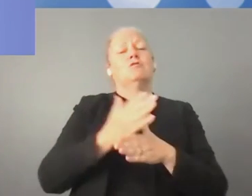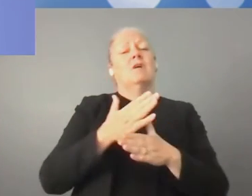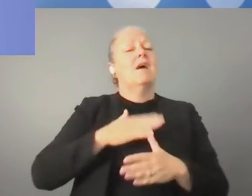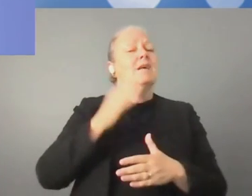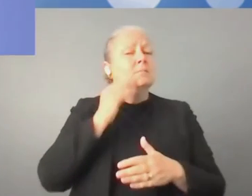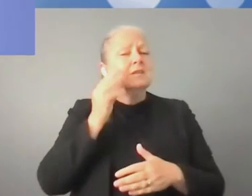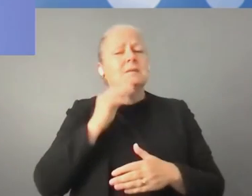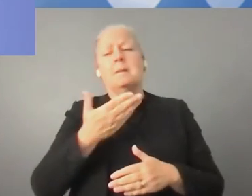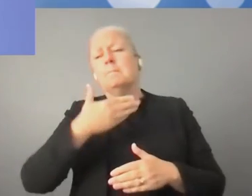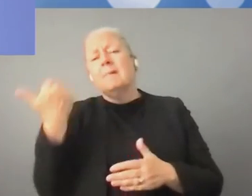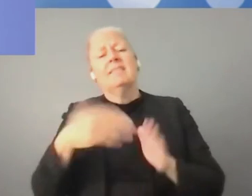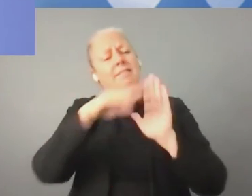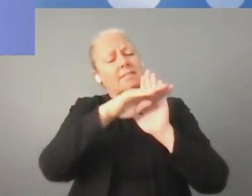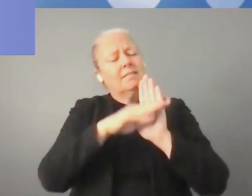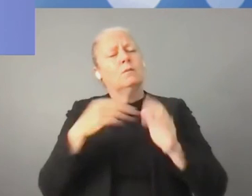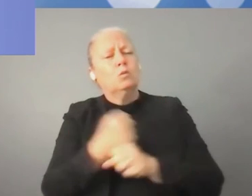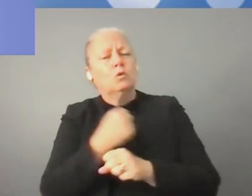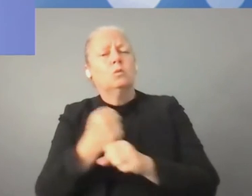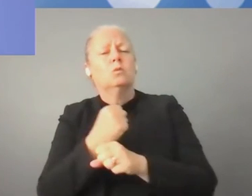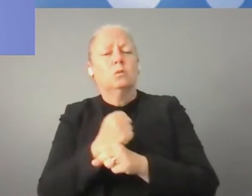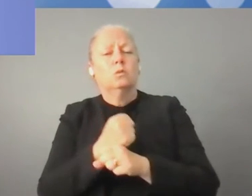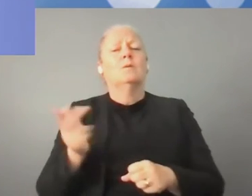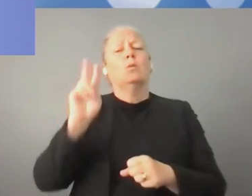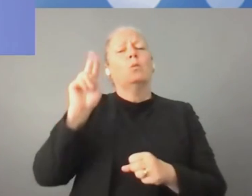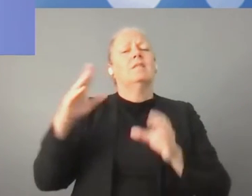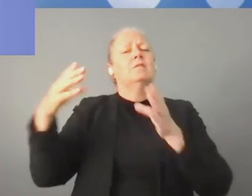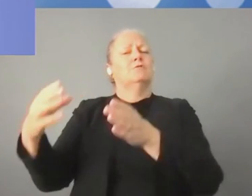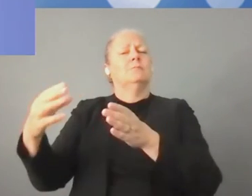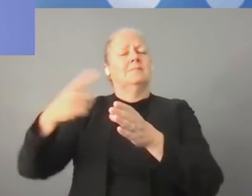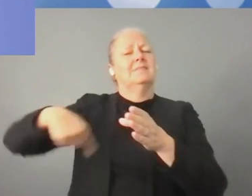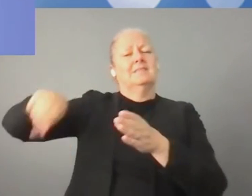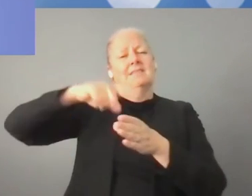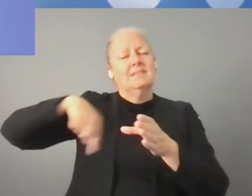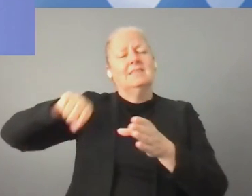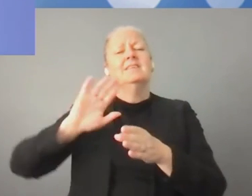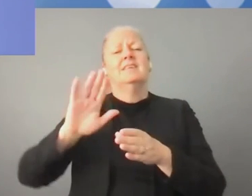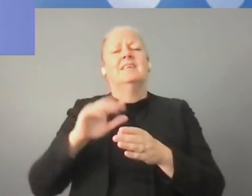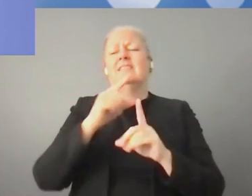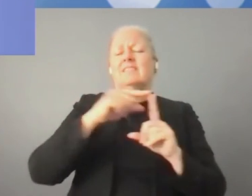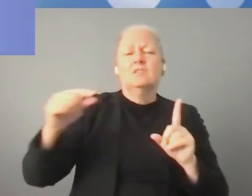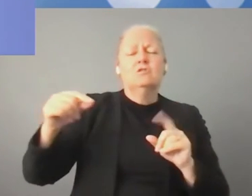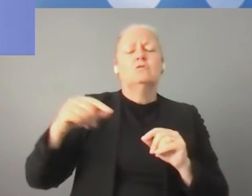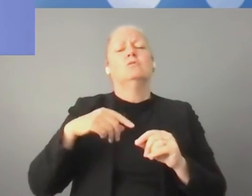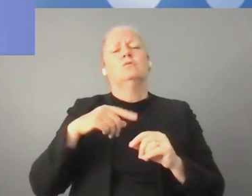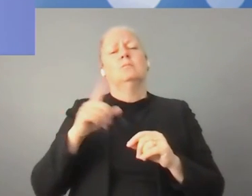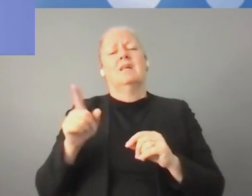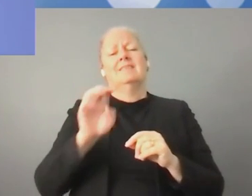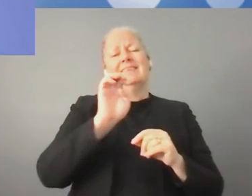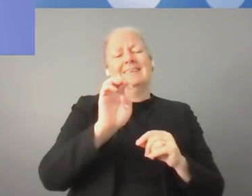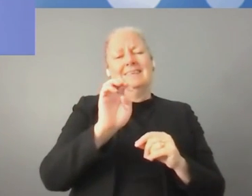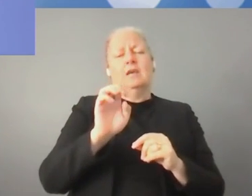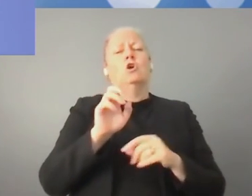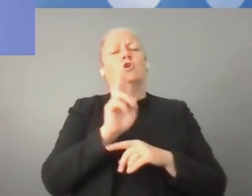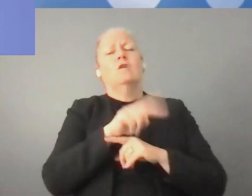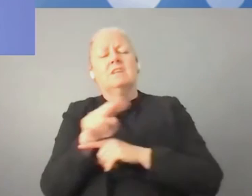in the UN group of friends on digital technologies and group of friends on e-governance and cyber security